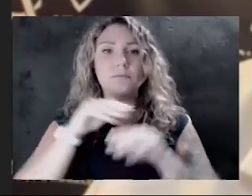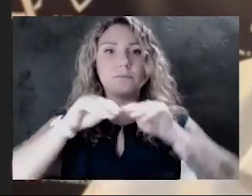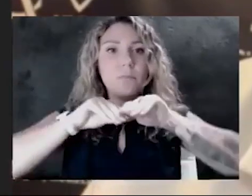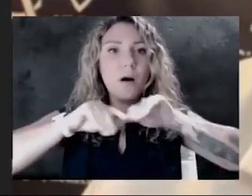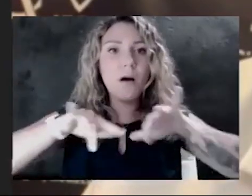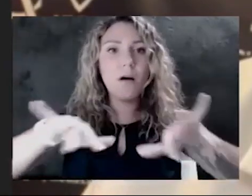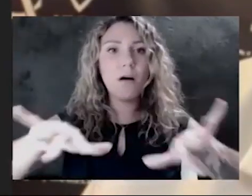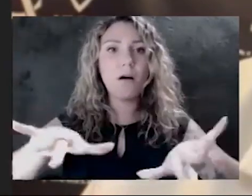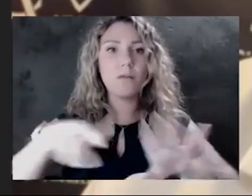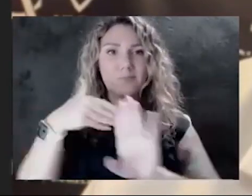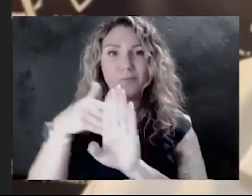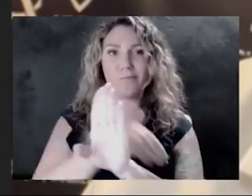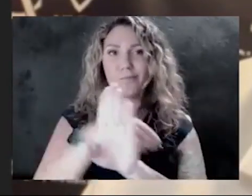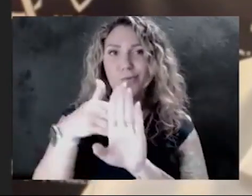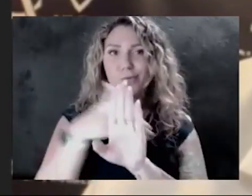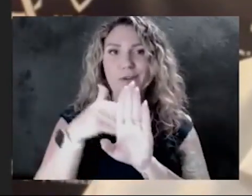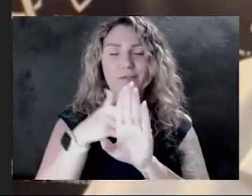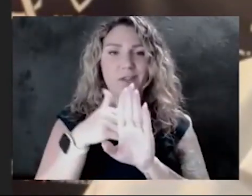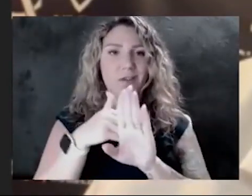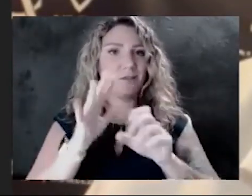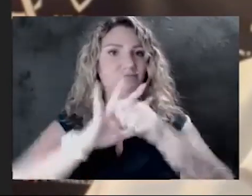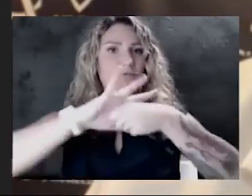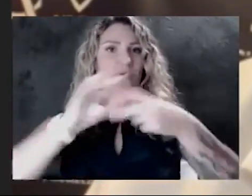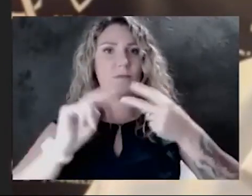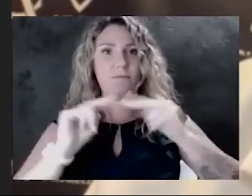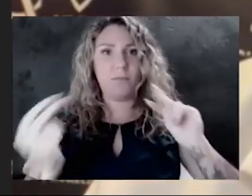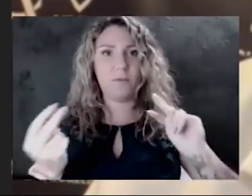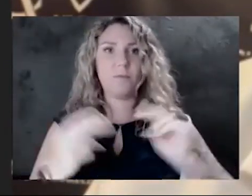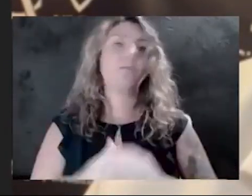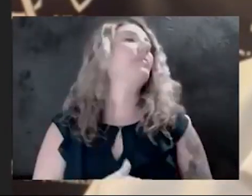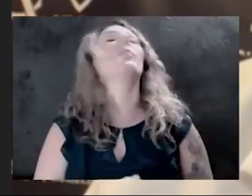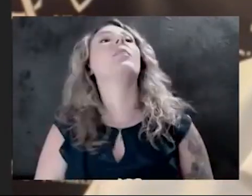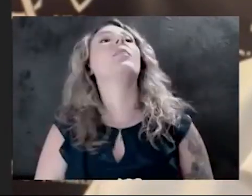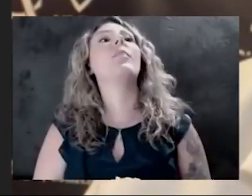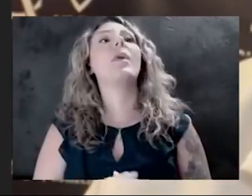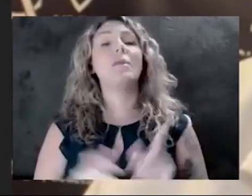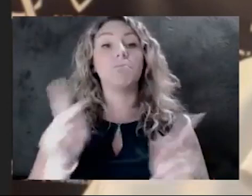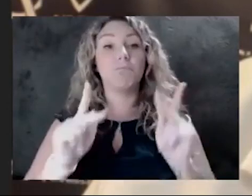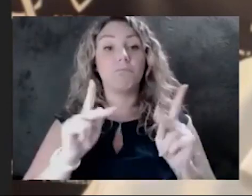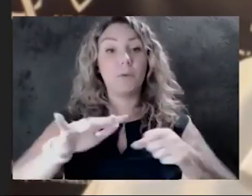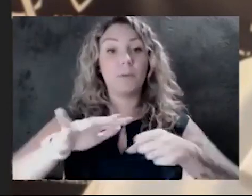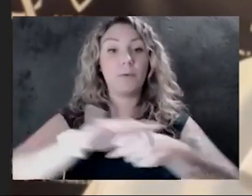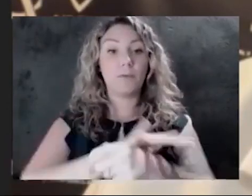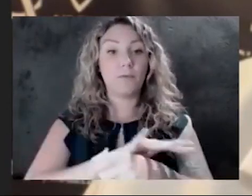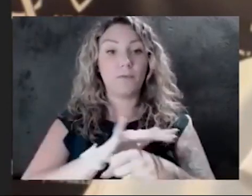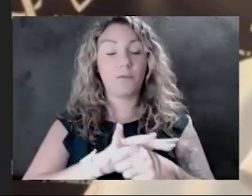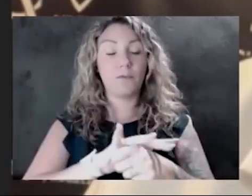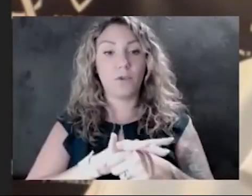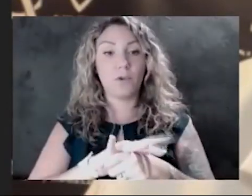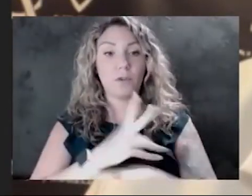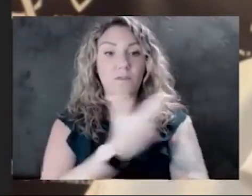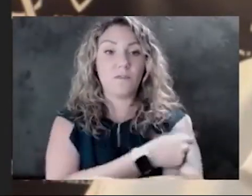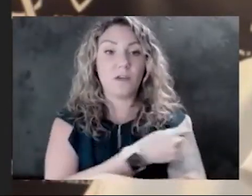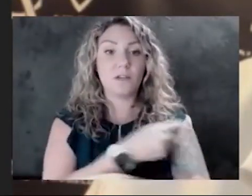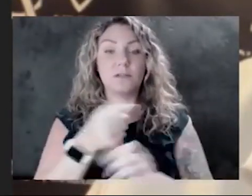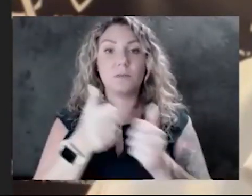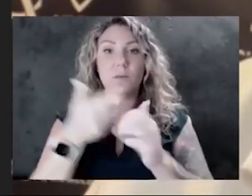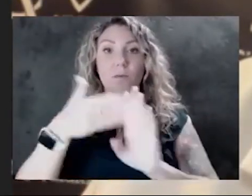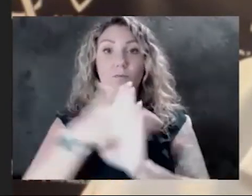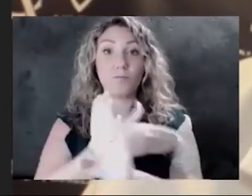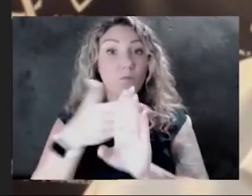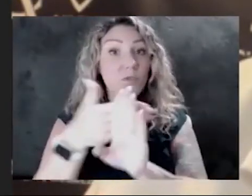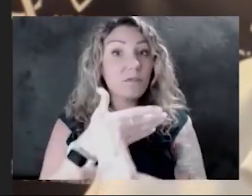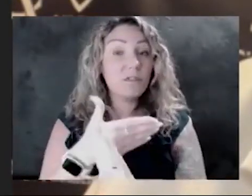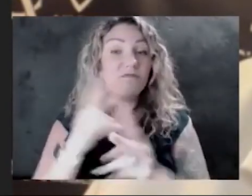So yes, folks that were fully vaccinated with the previous variant, we're not